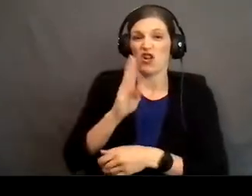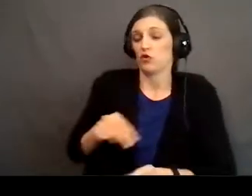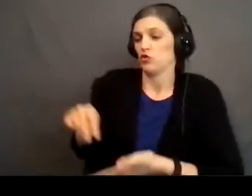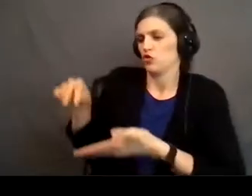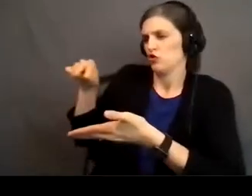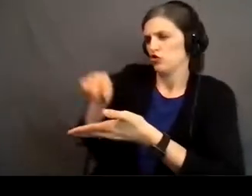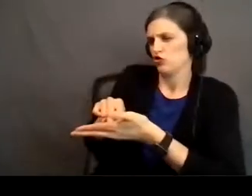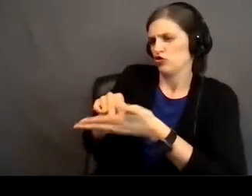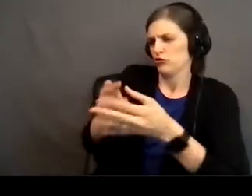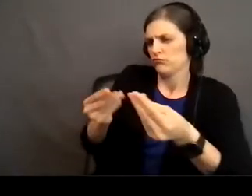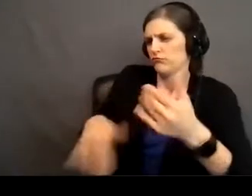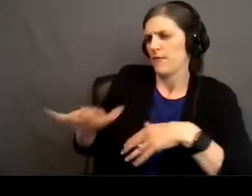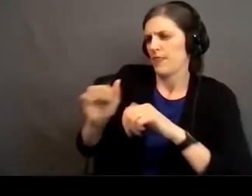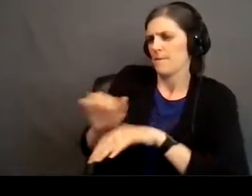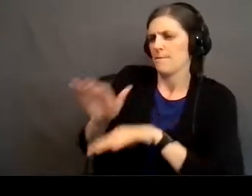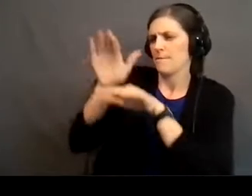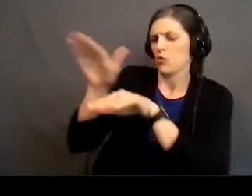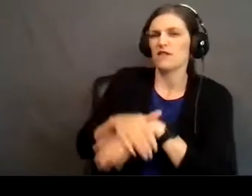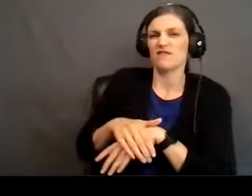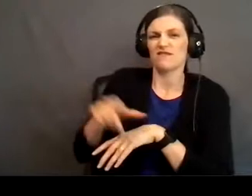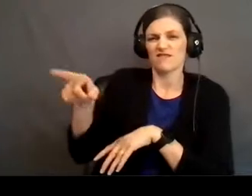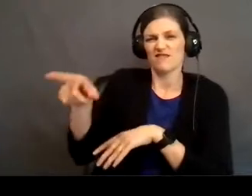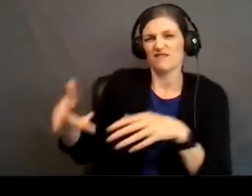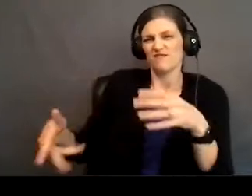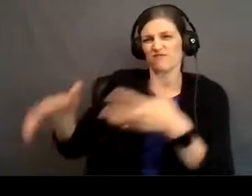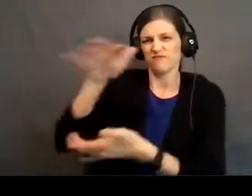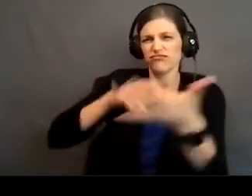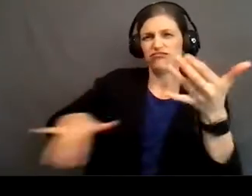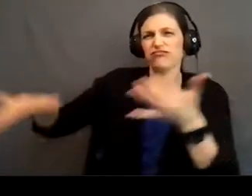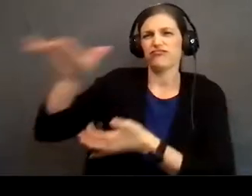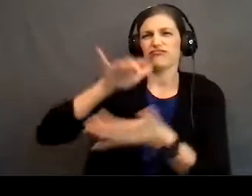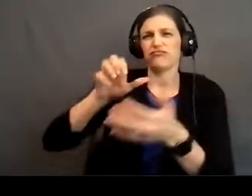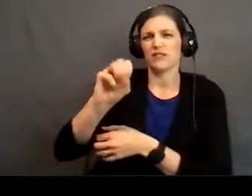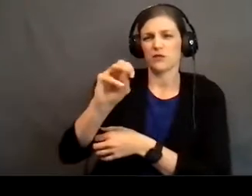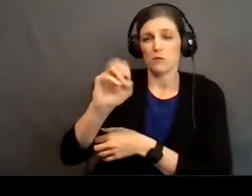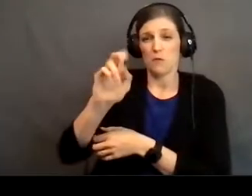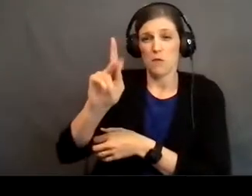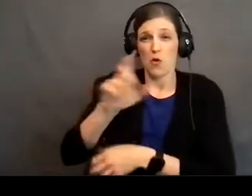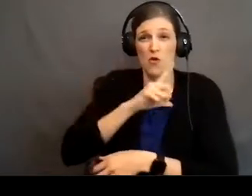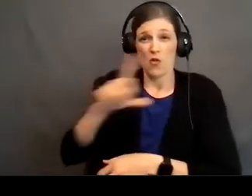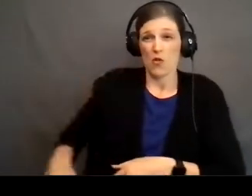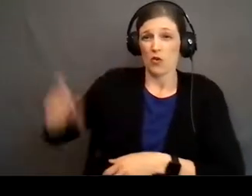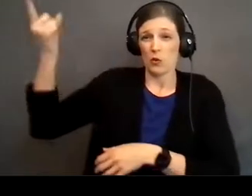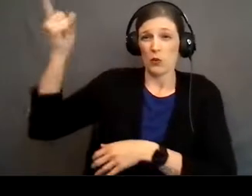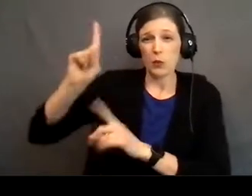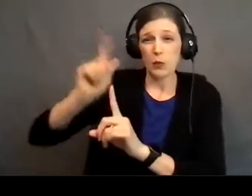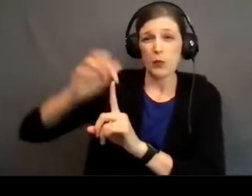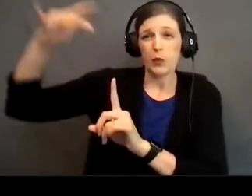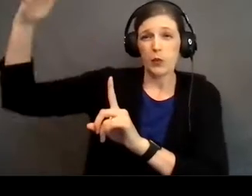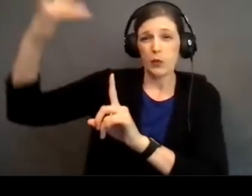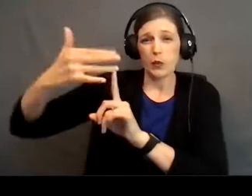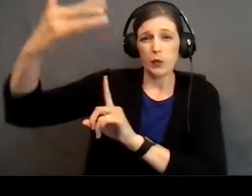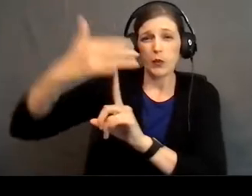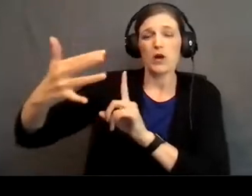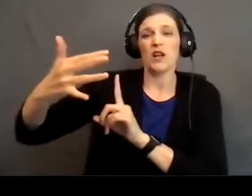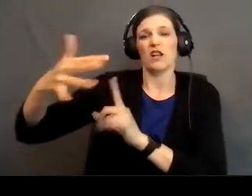Mount Sinai was covered with smoke because the Lord descended on it in fire. The smoke billowed up from it